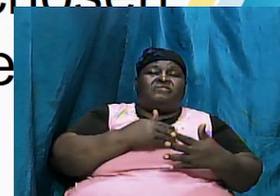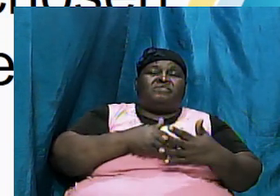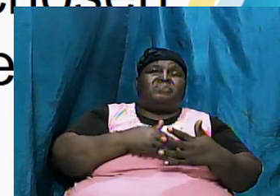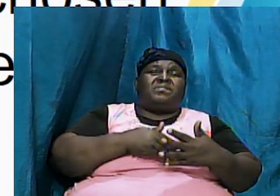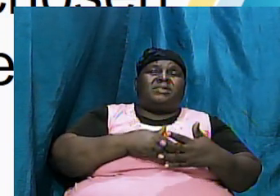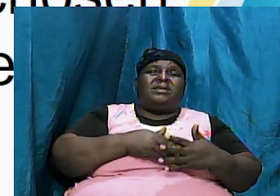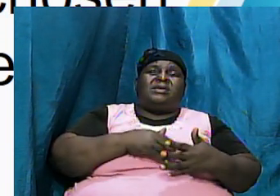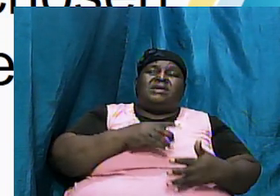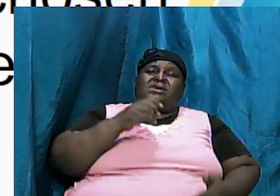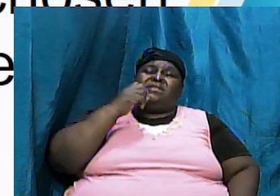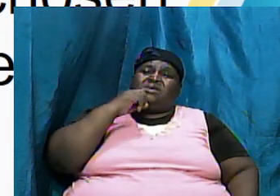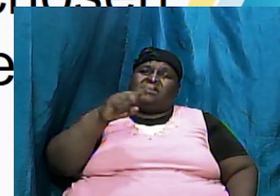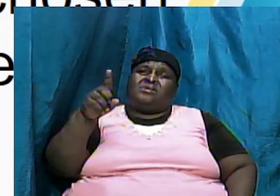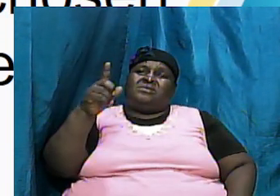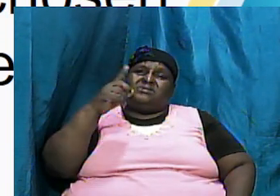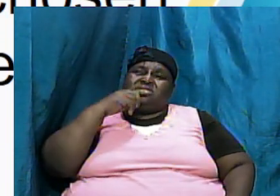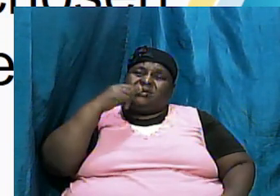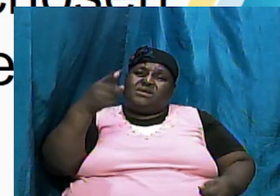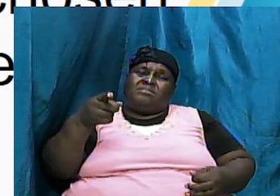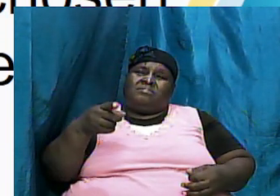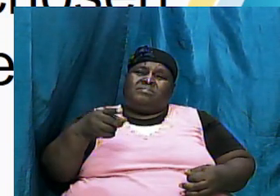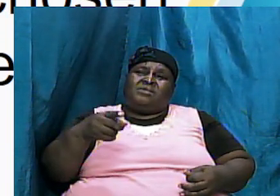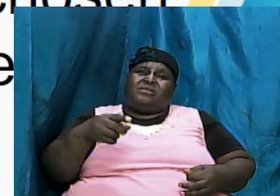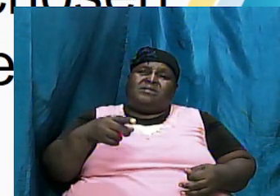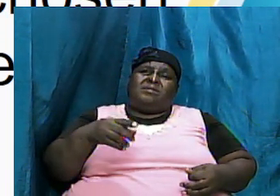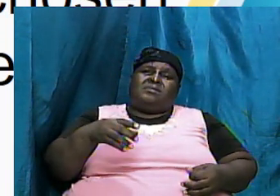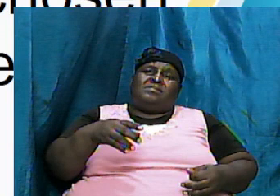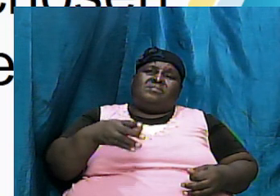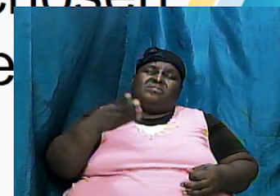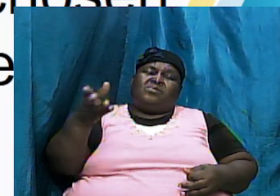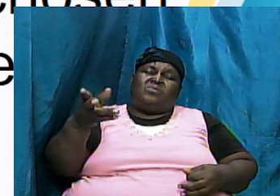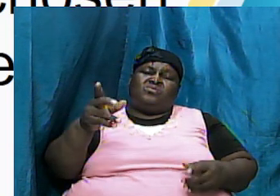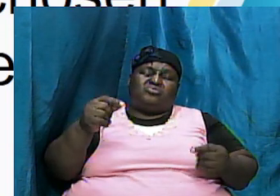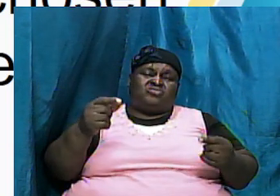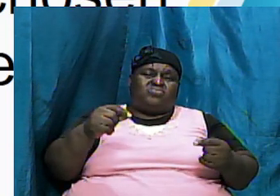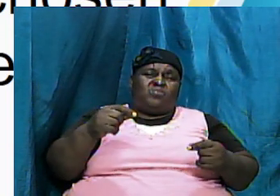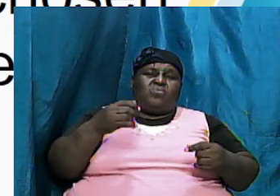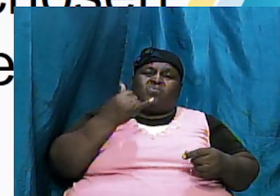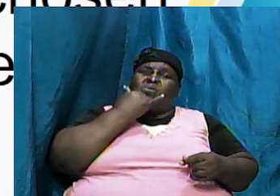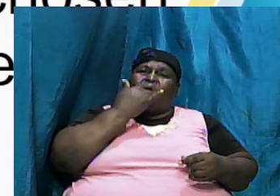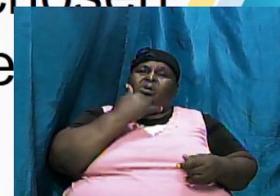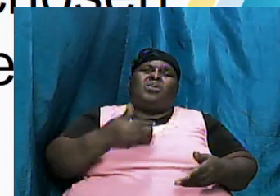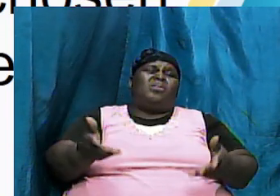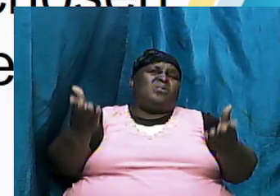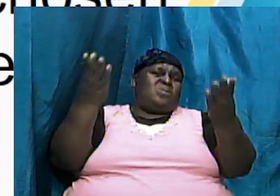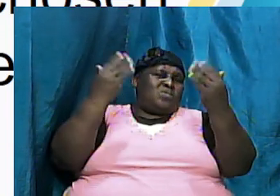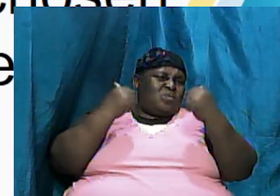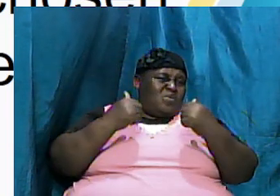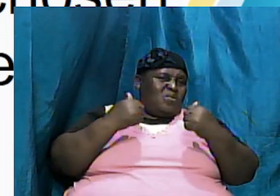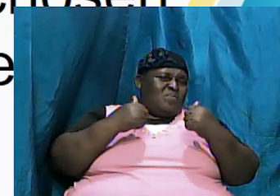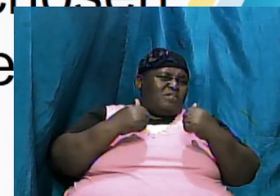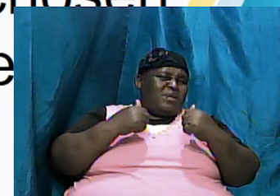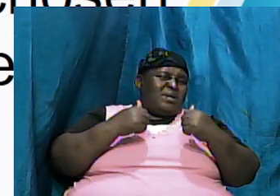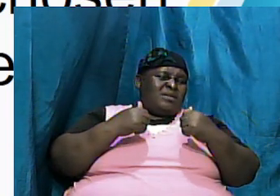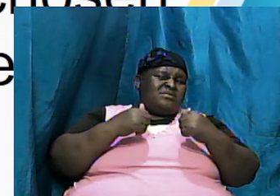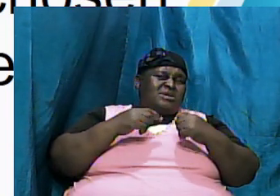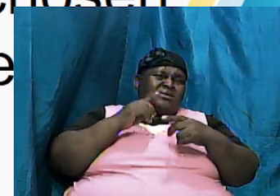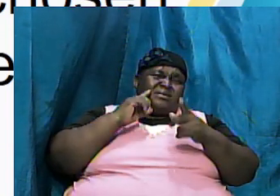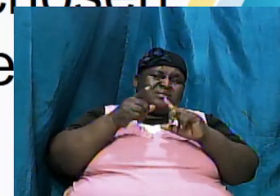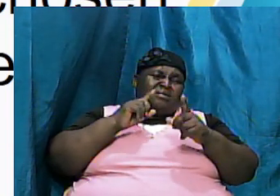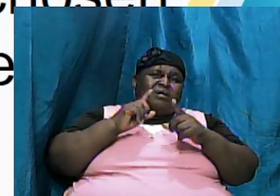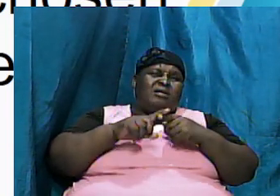influence of those that were doing the wrong came over and started to influence